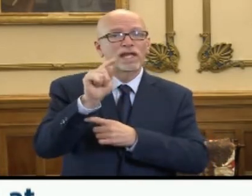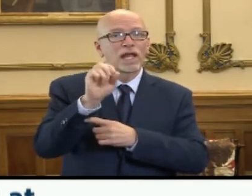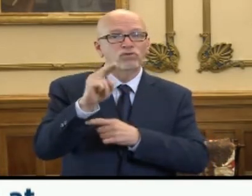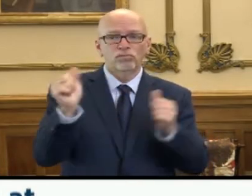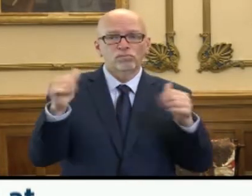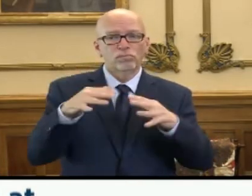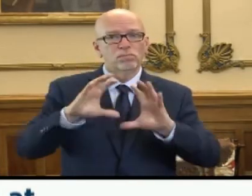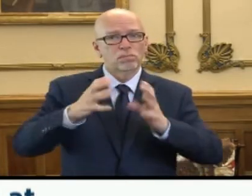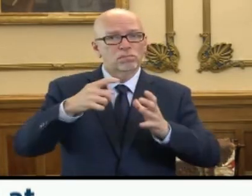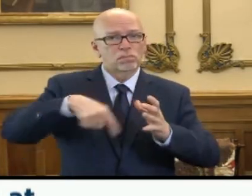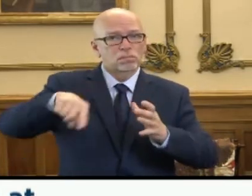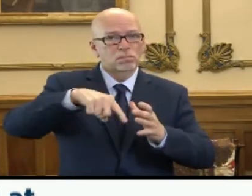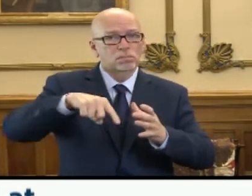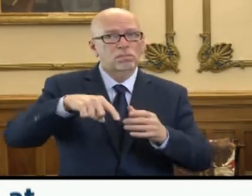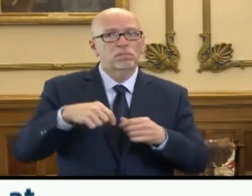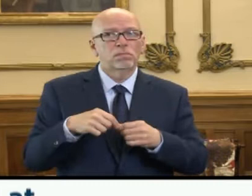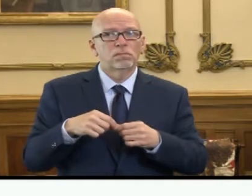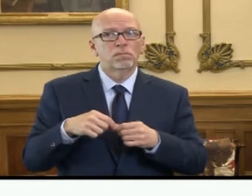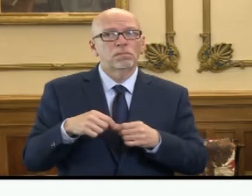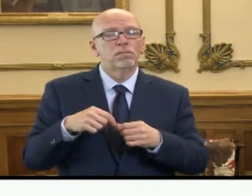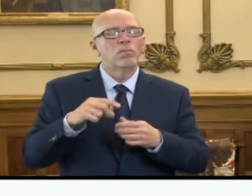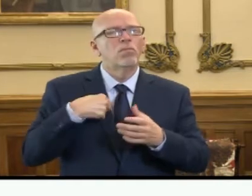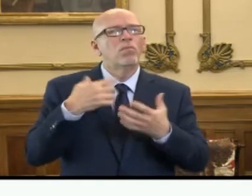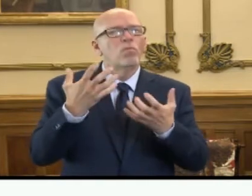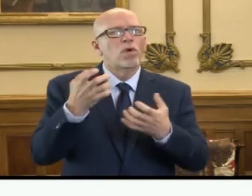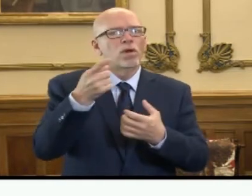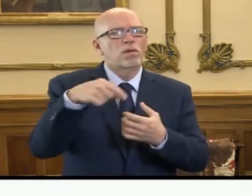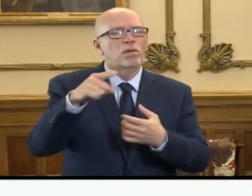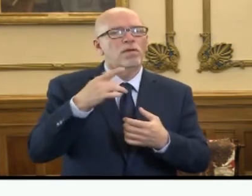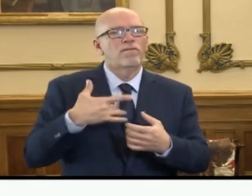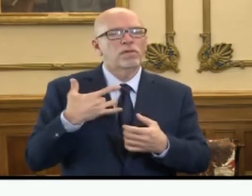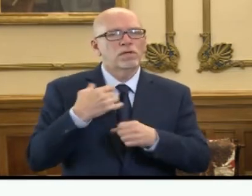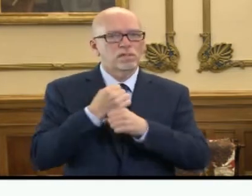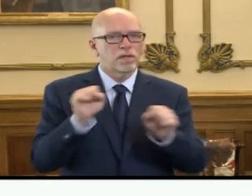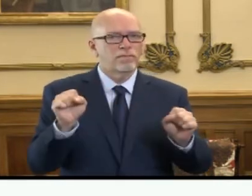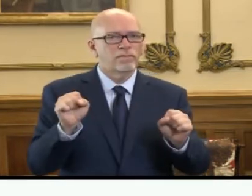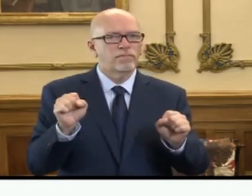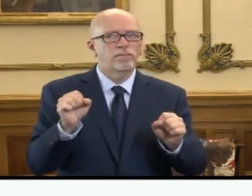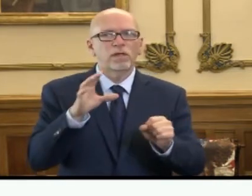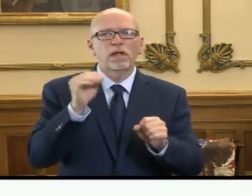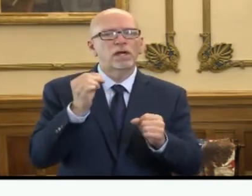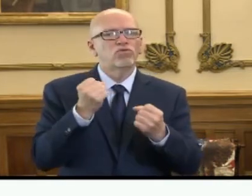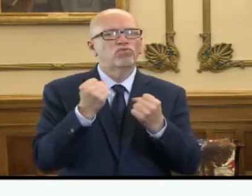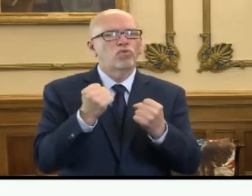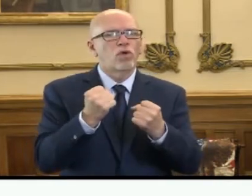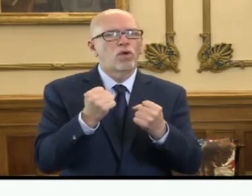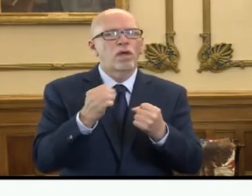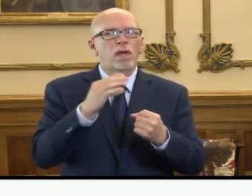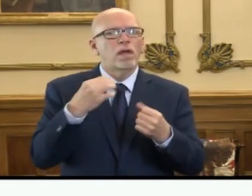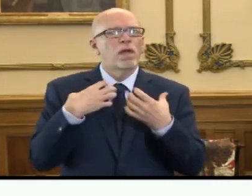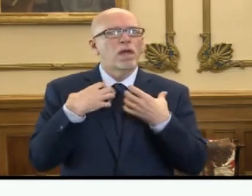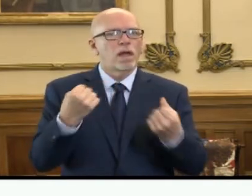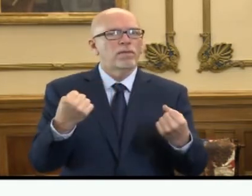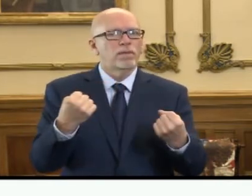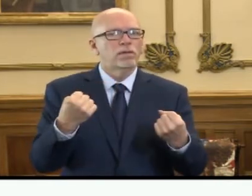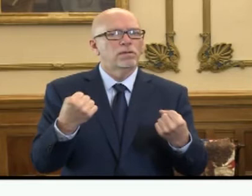is for you to be as safe and as strong and as healthy